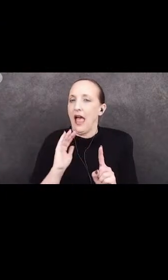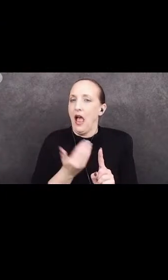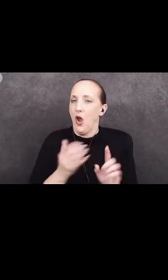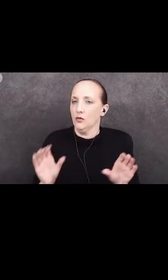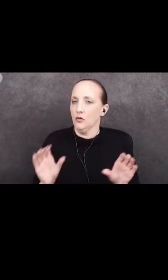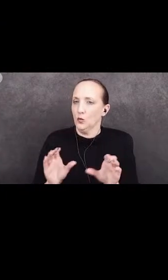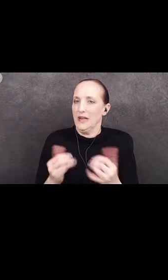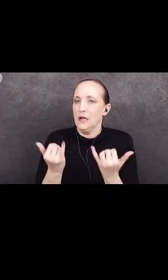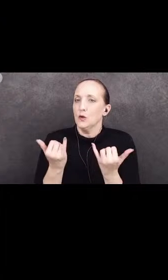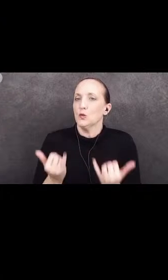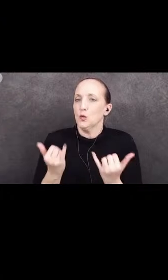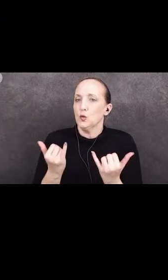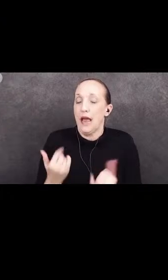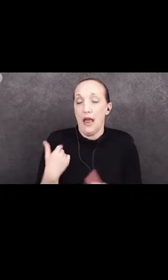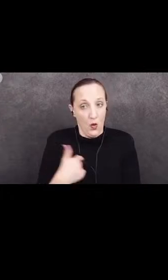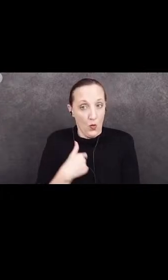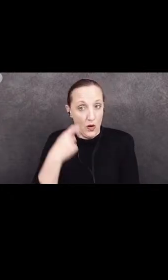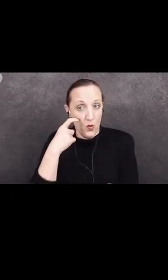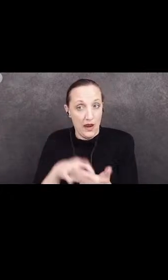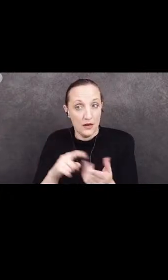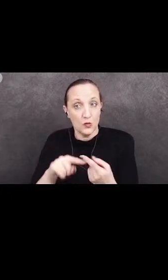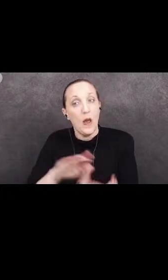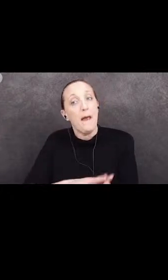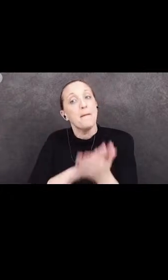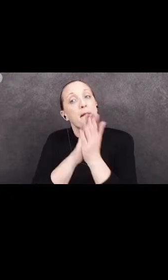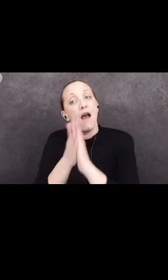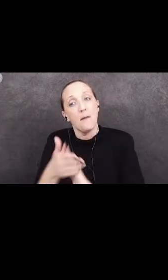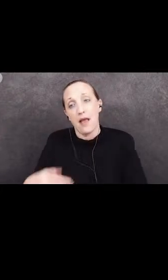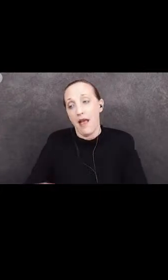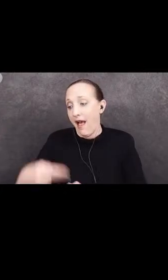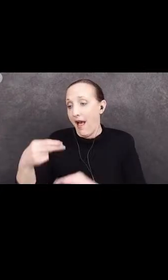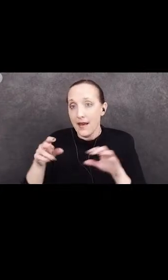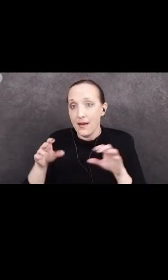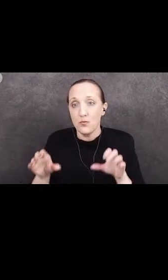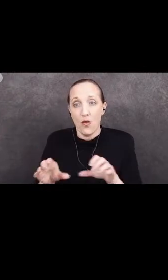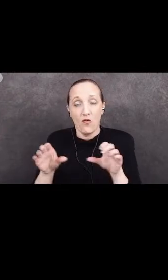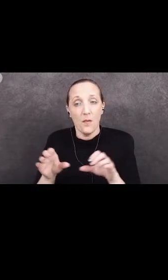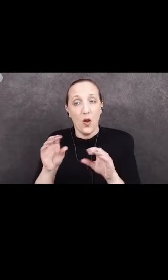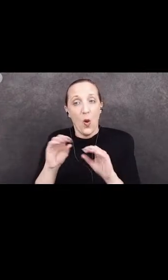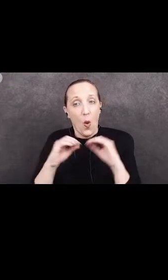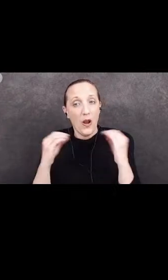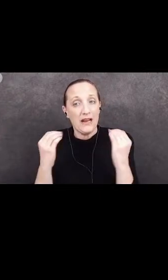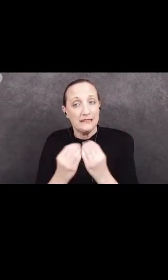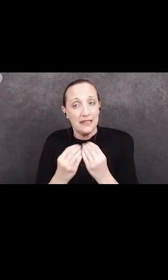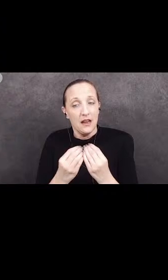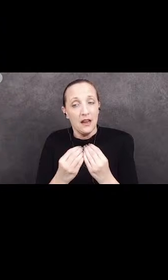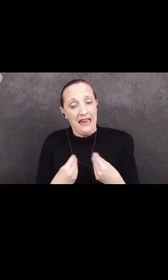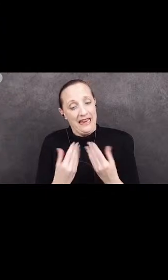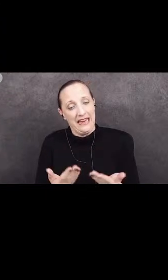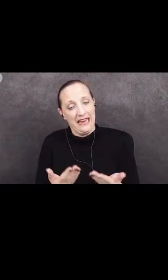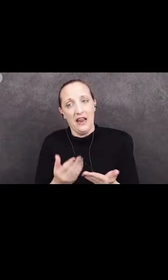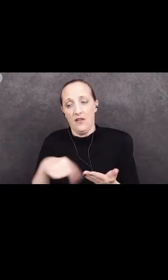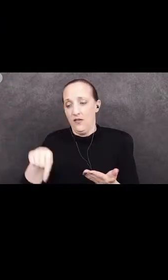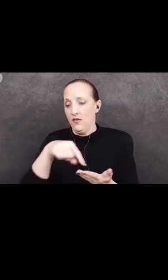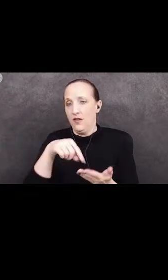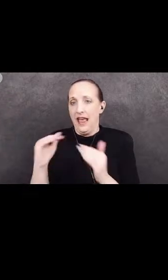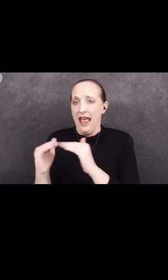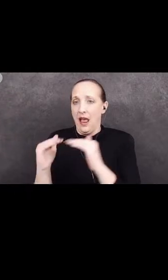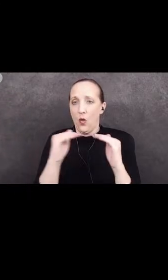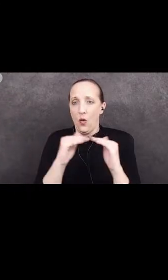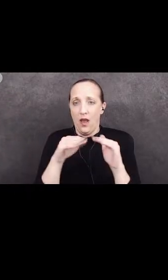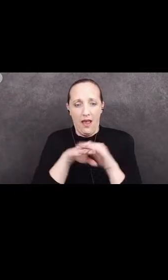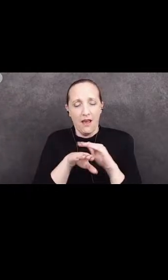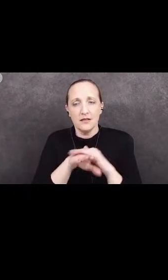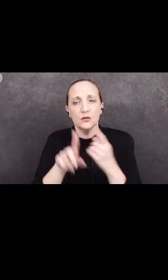We recognize that to become a high-performance organization that provides all students equitable access to clear pathways